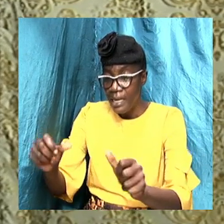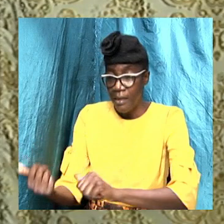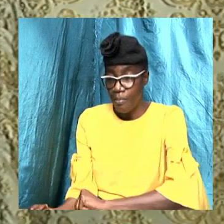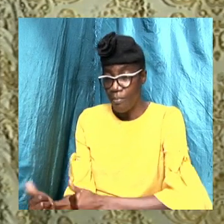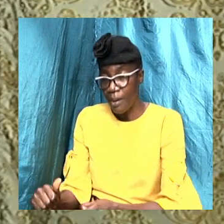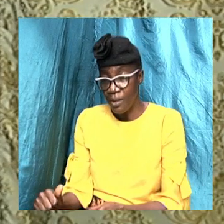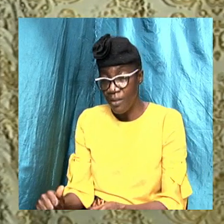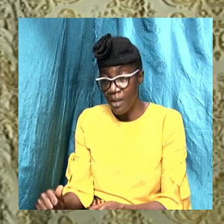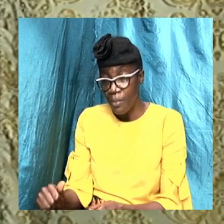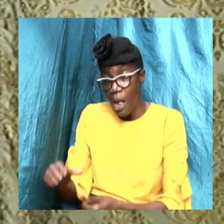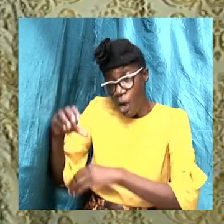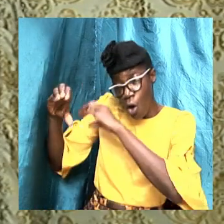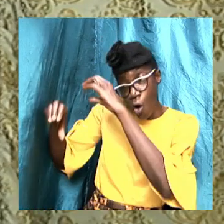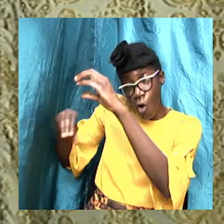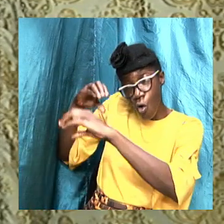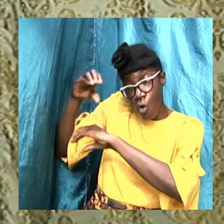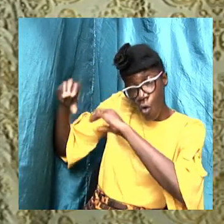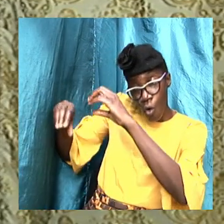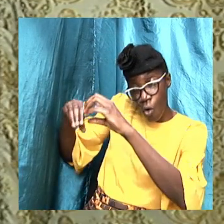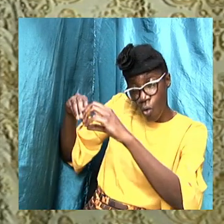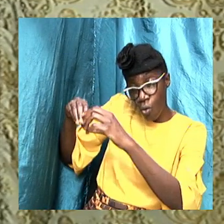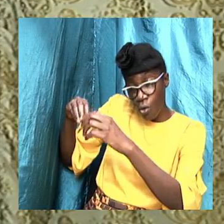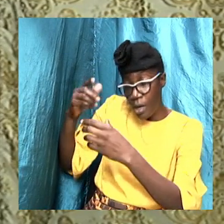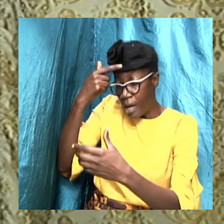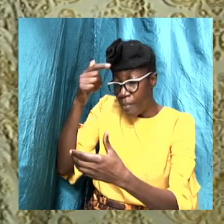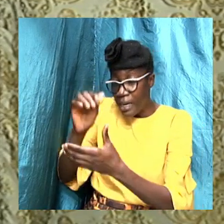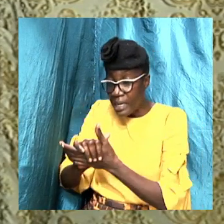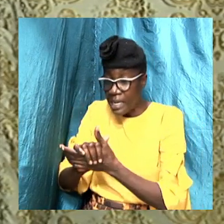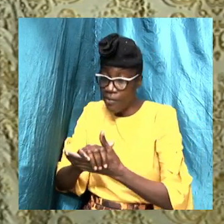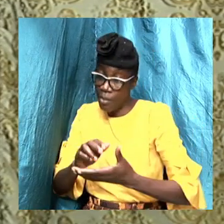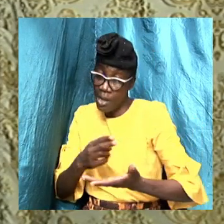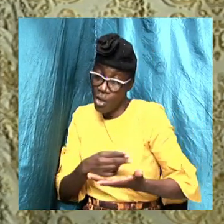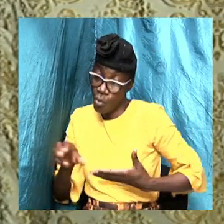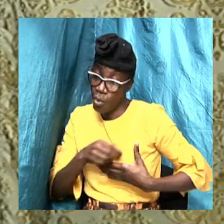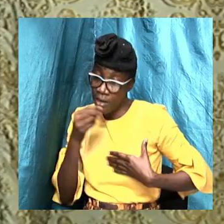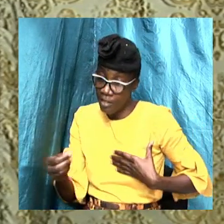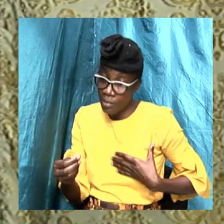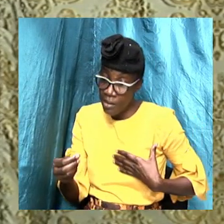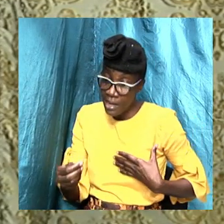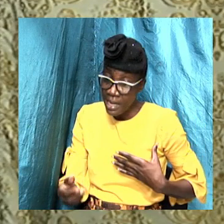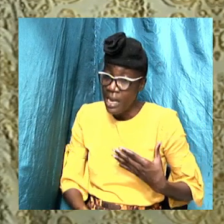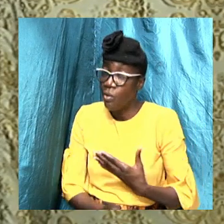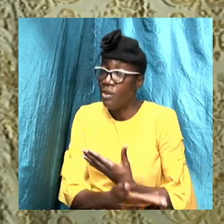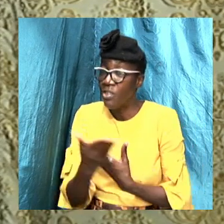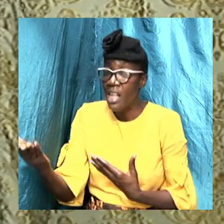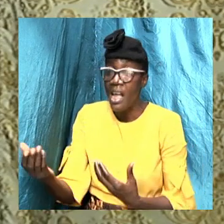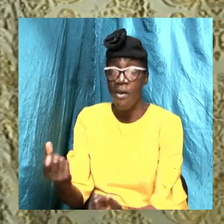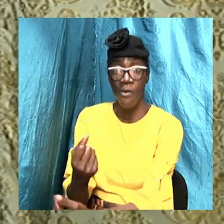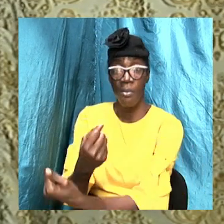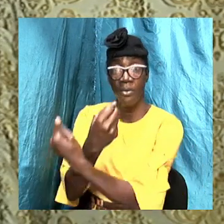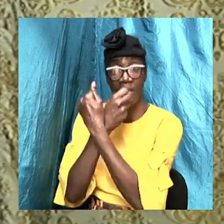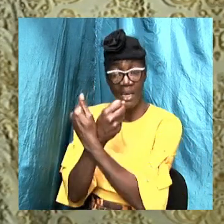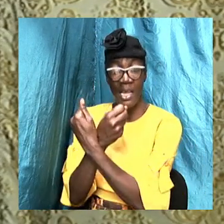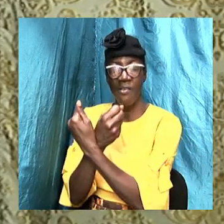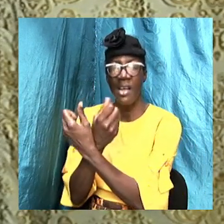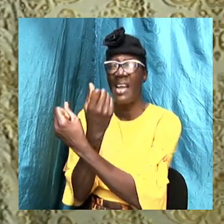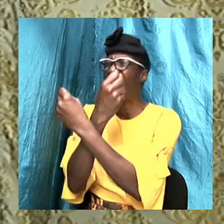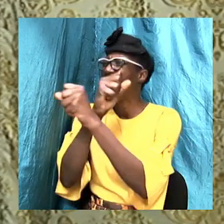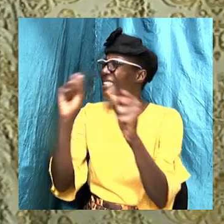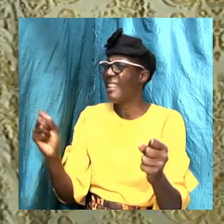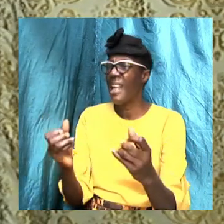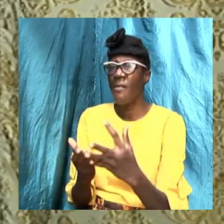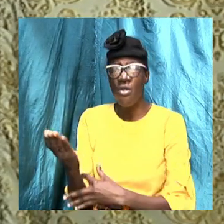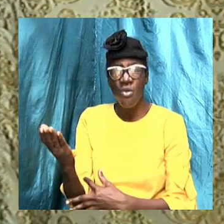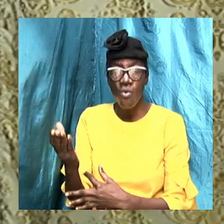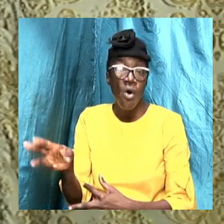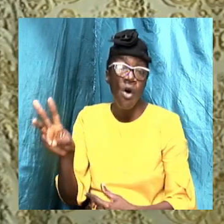proved to be the Holy Spirit. The Exodus was their salvation from slavery. They were saved through water and the